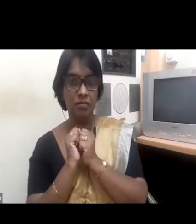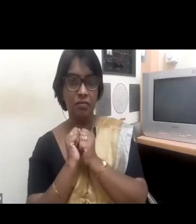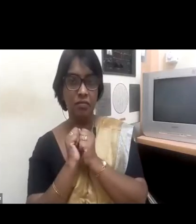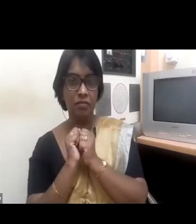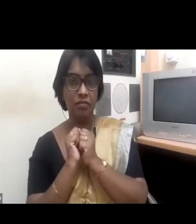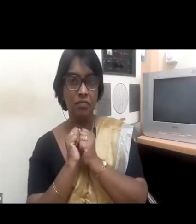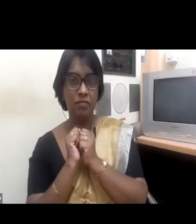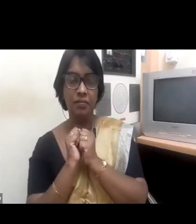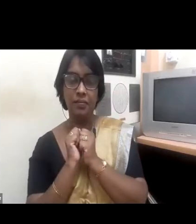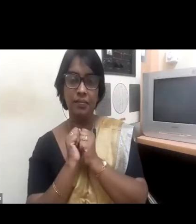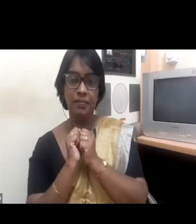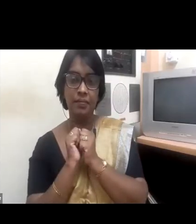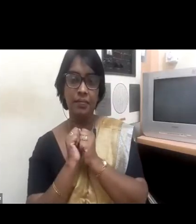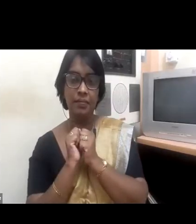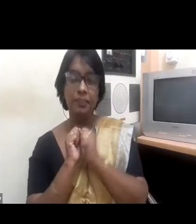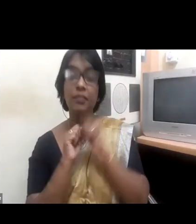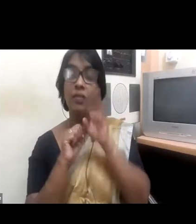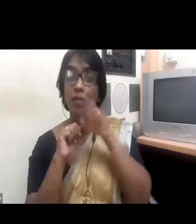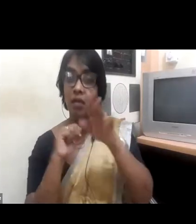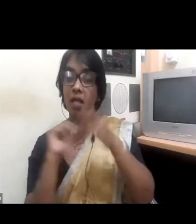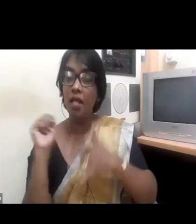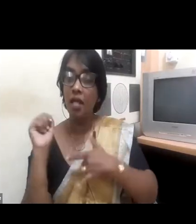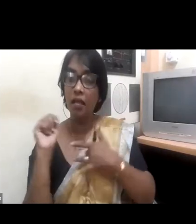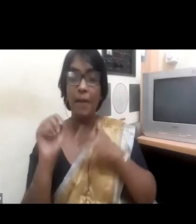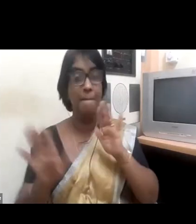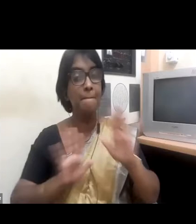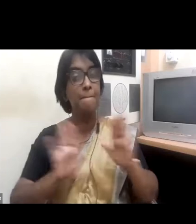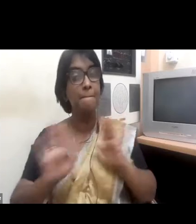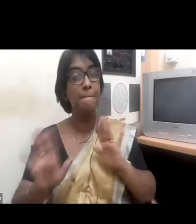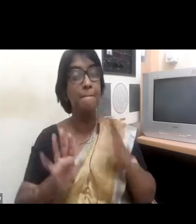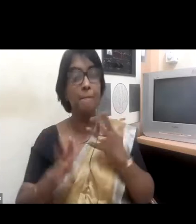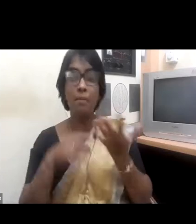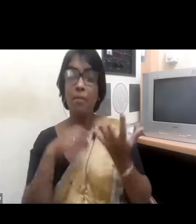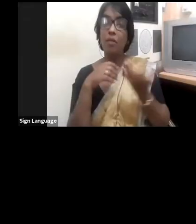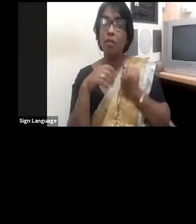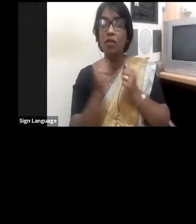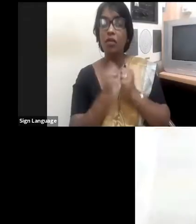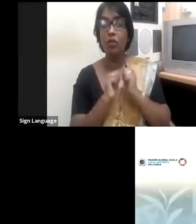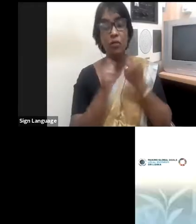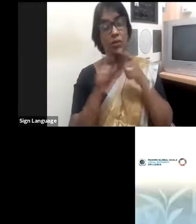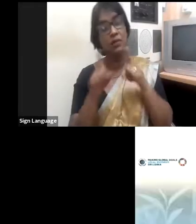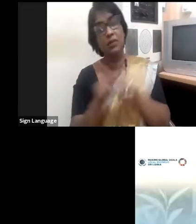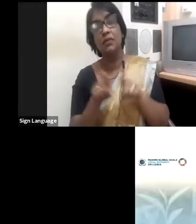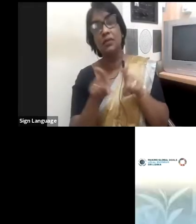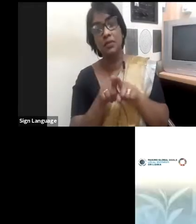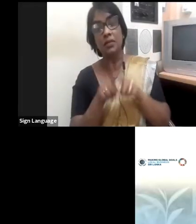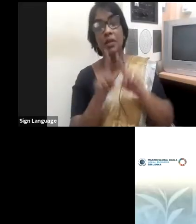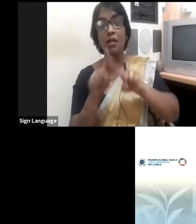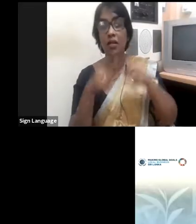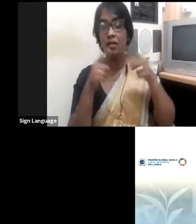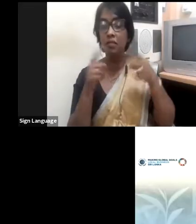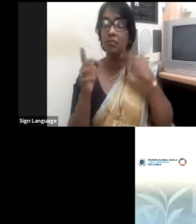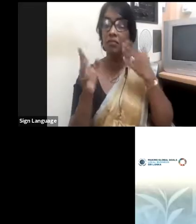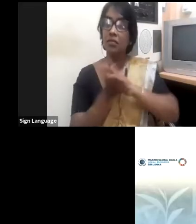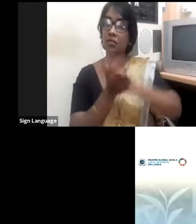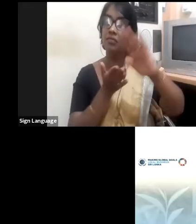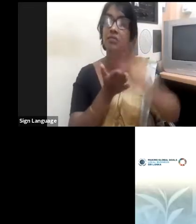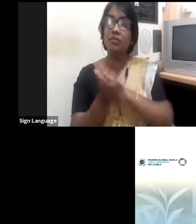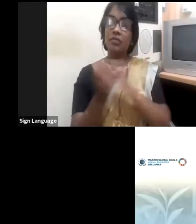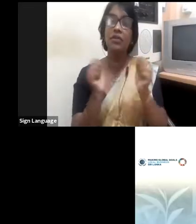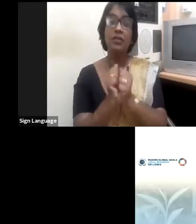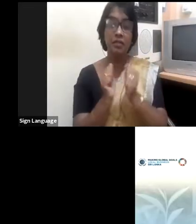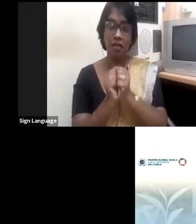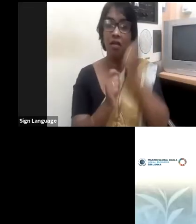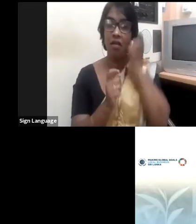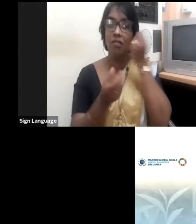temperaments or to understand your own emotions positively, empathize with others and communicate effectively, I